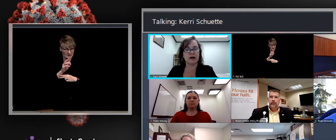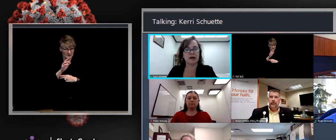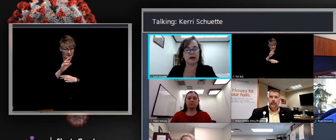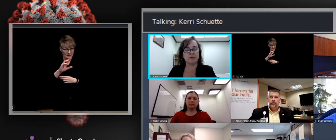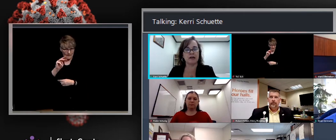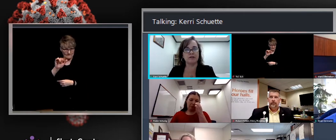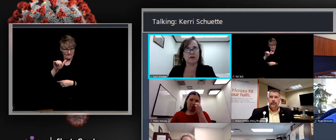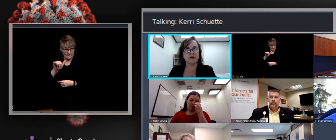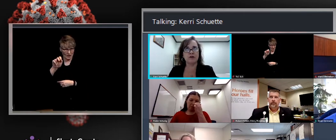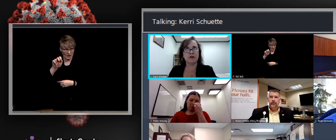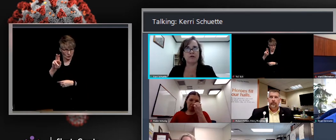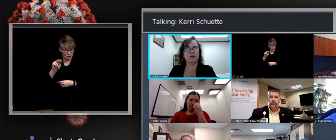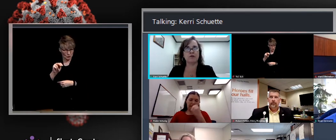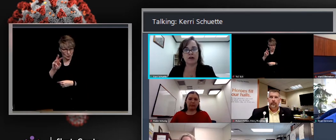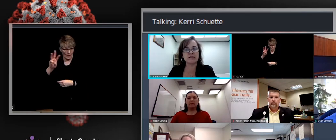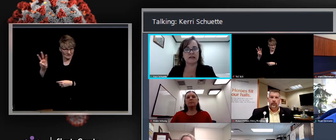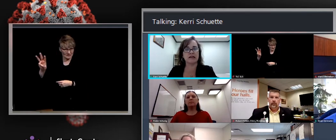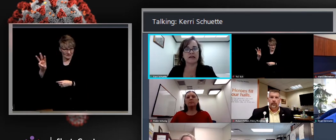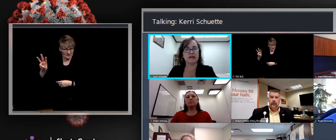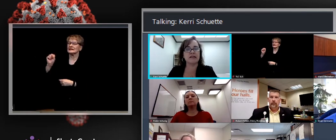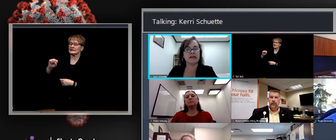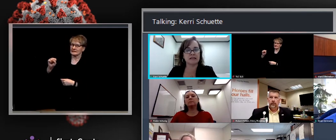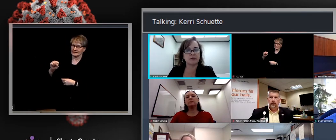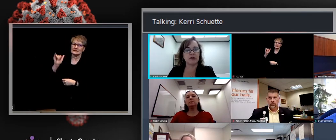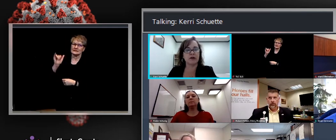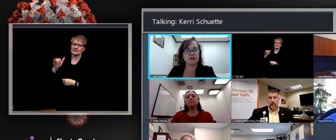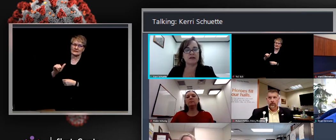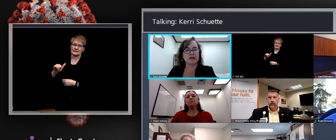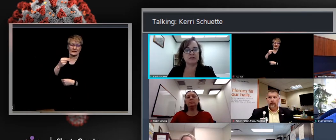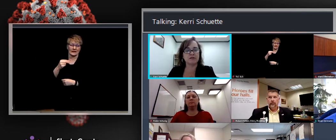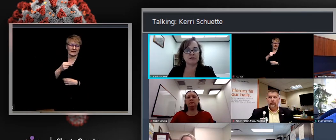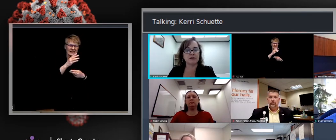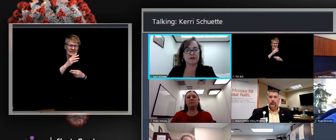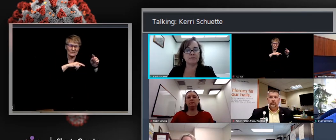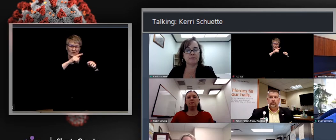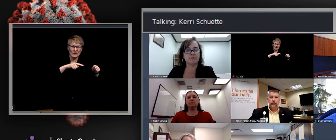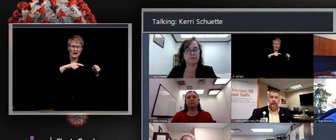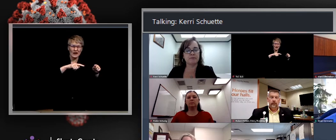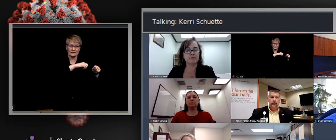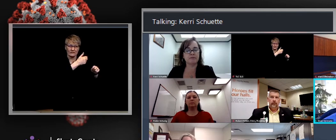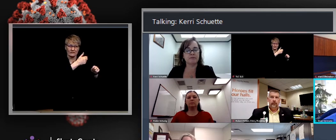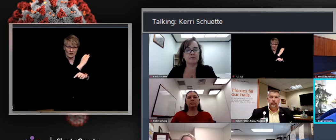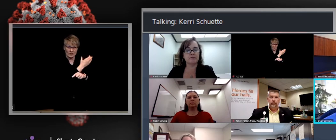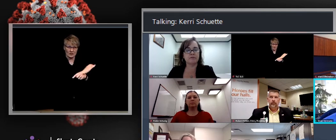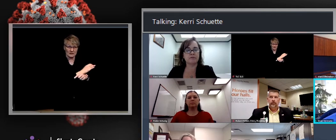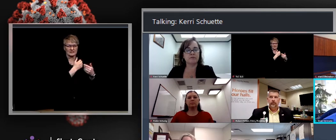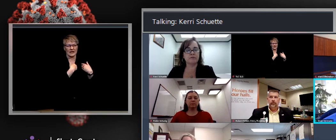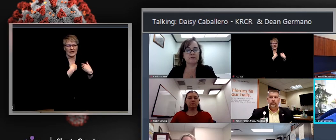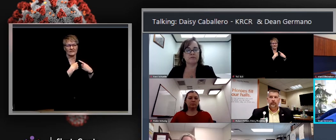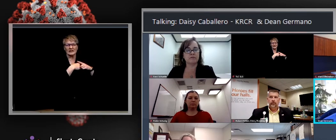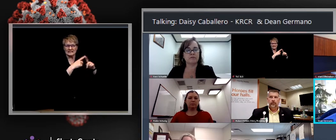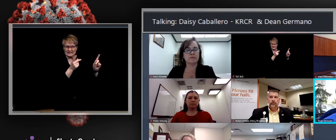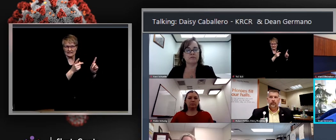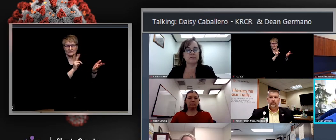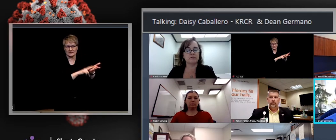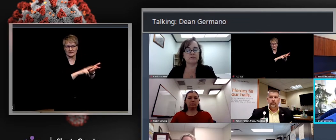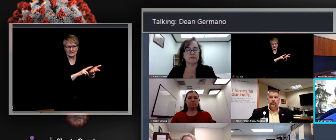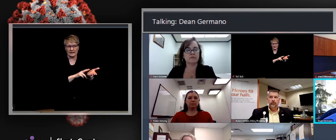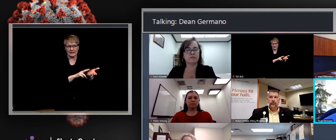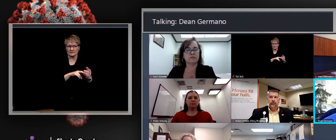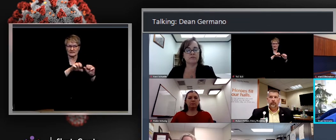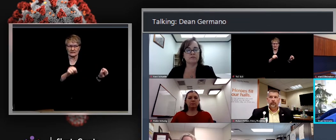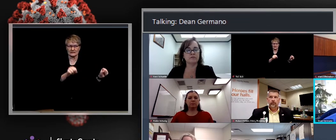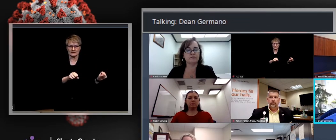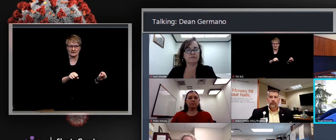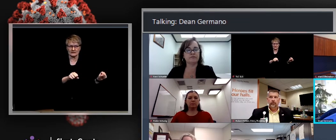other things too for various clinics, but yes, we are using the My Turn system. And at Shasta County we're